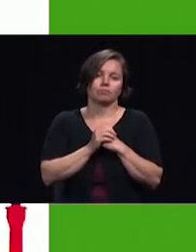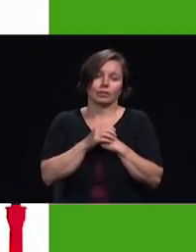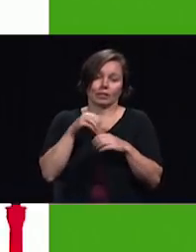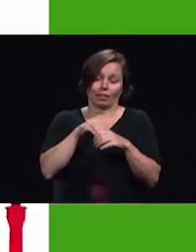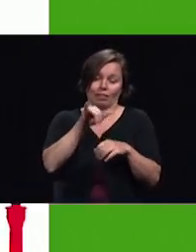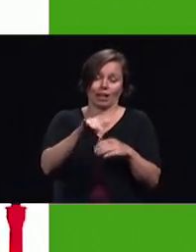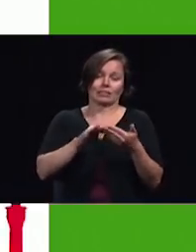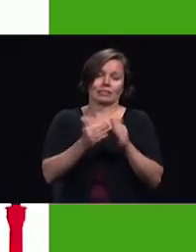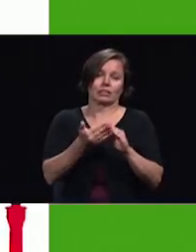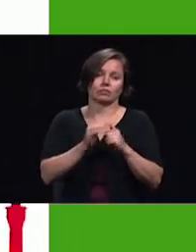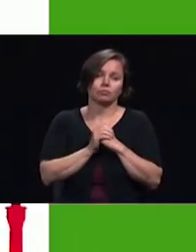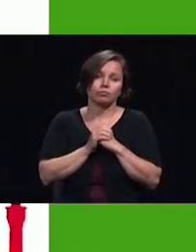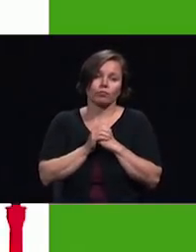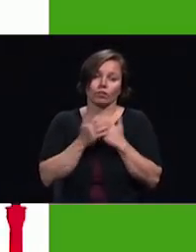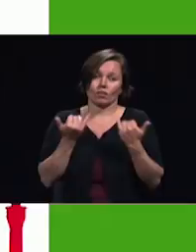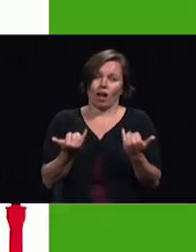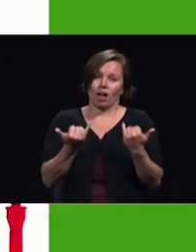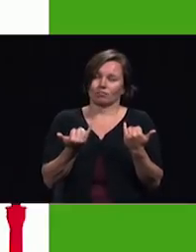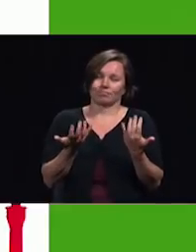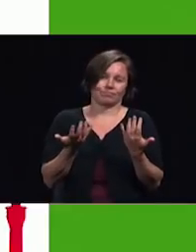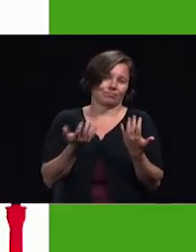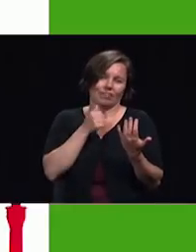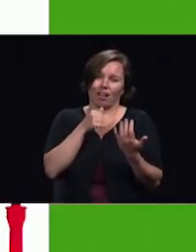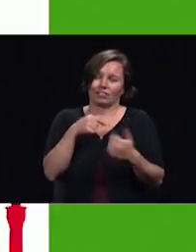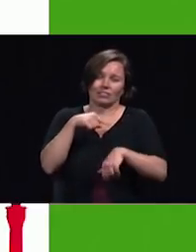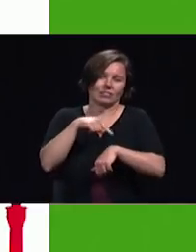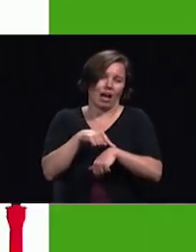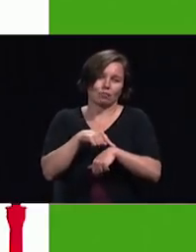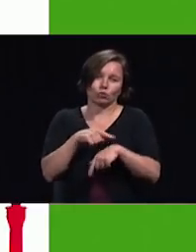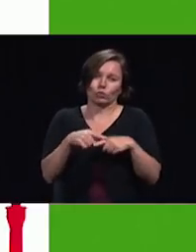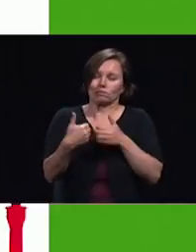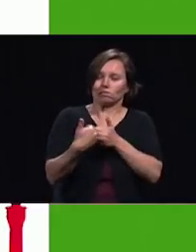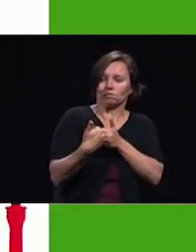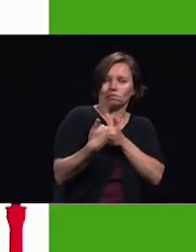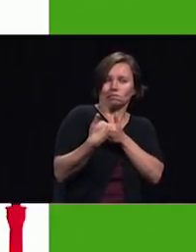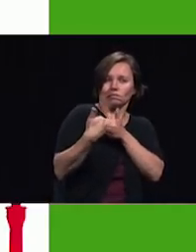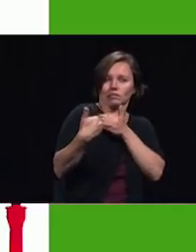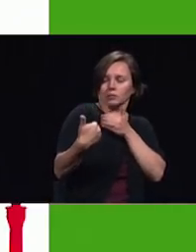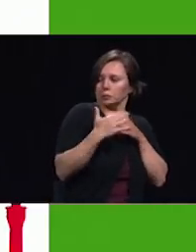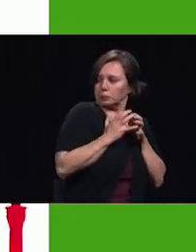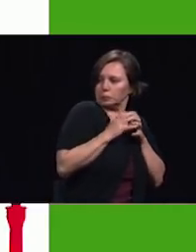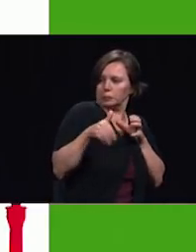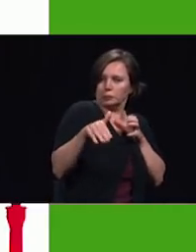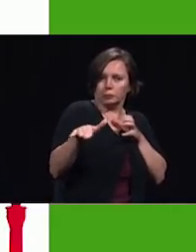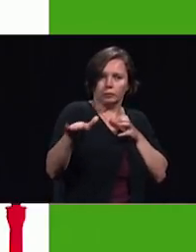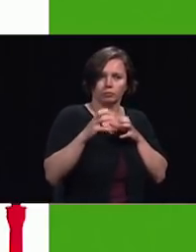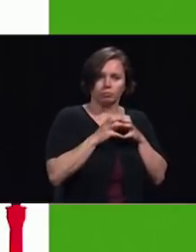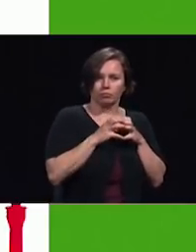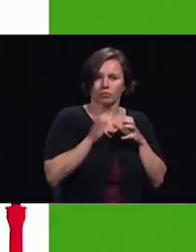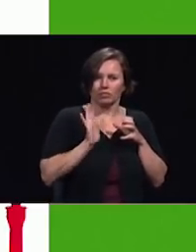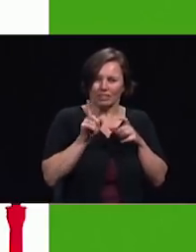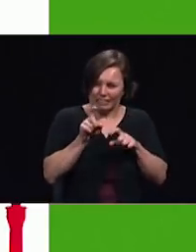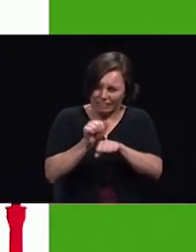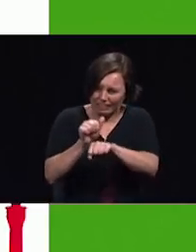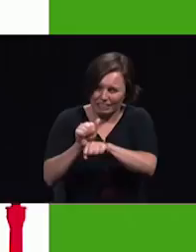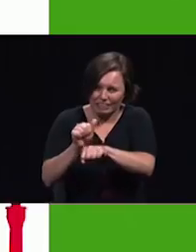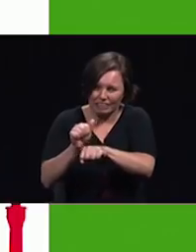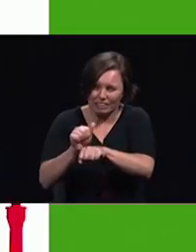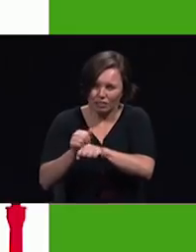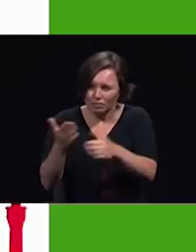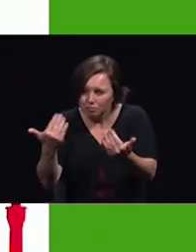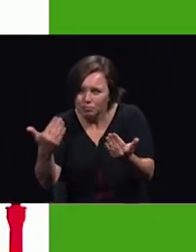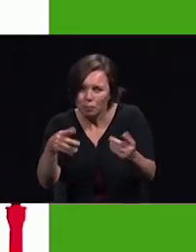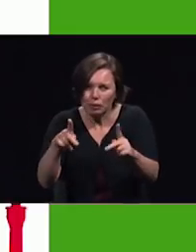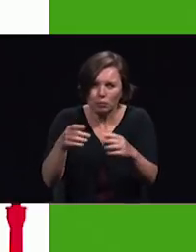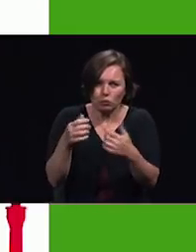is no time to colonize from city to city the work is to be carried quickly can we now depend upon our men in